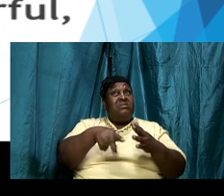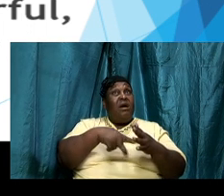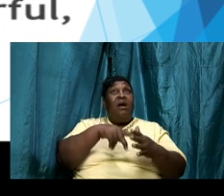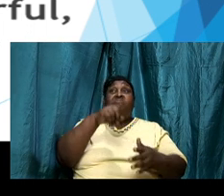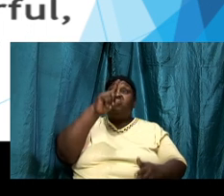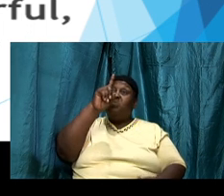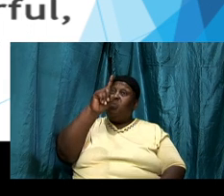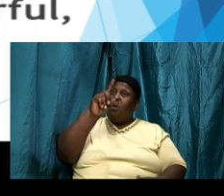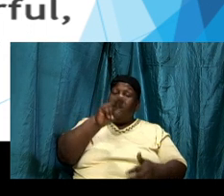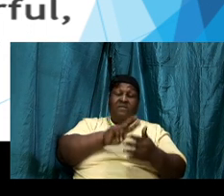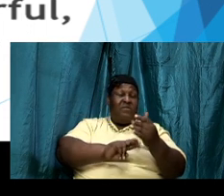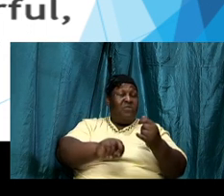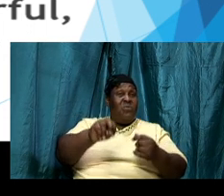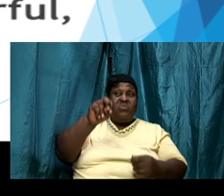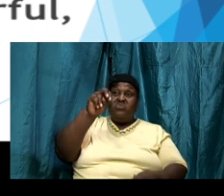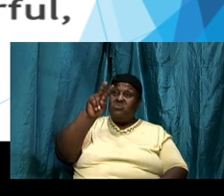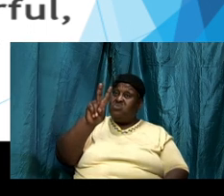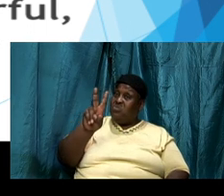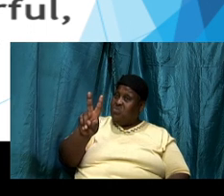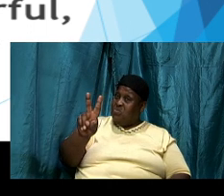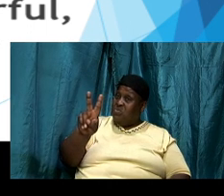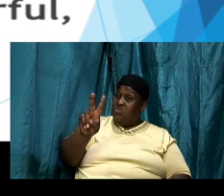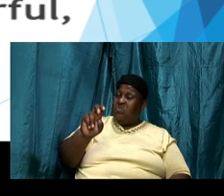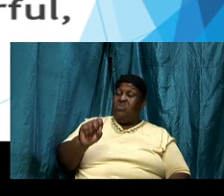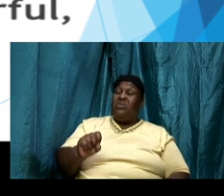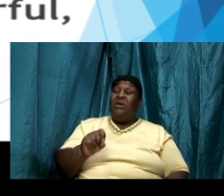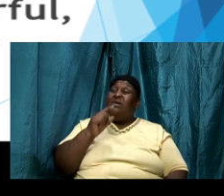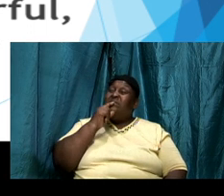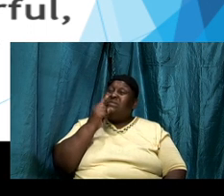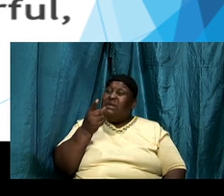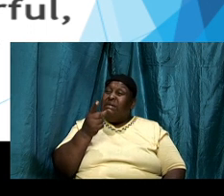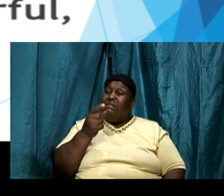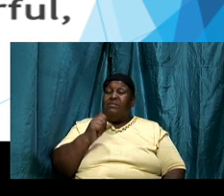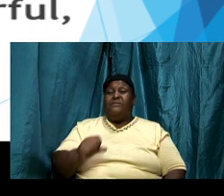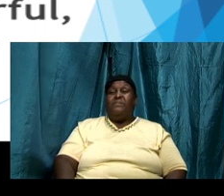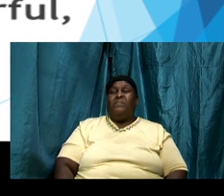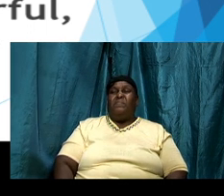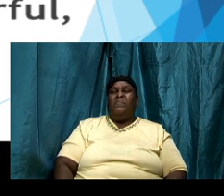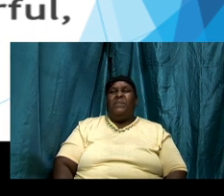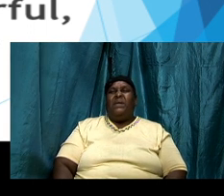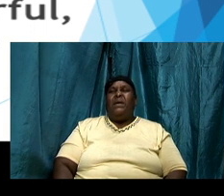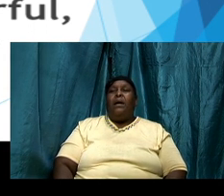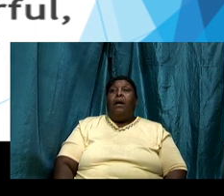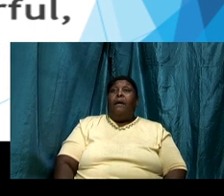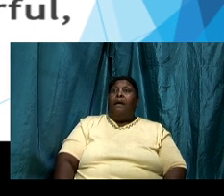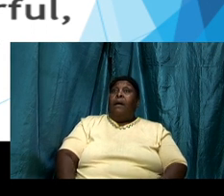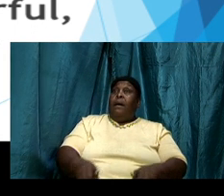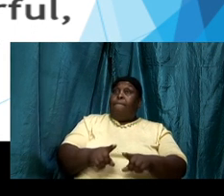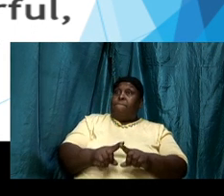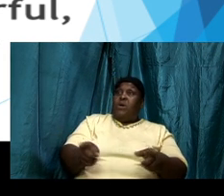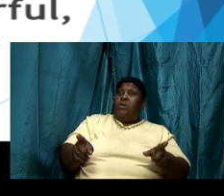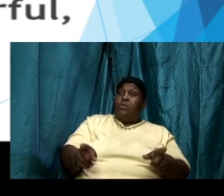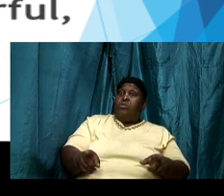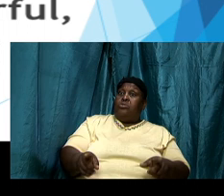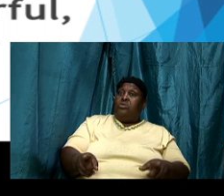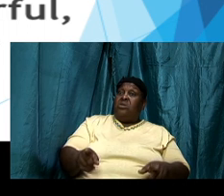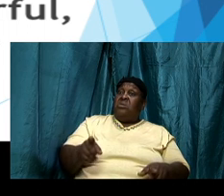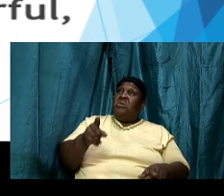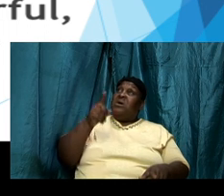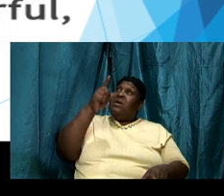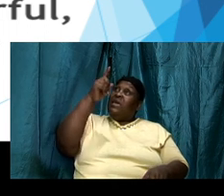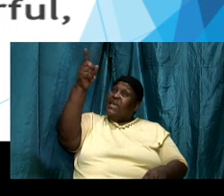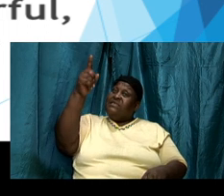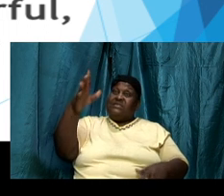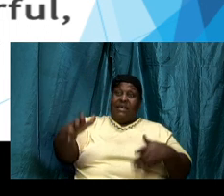1 and verse 2 and it says and I start in part but his delight